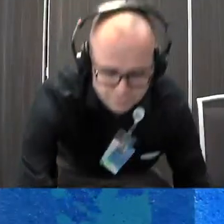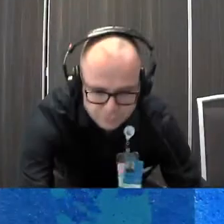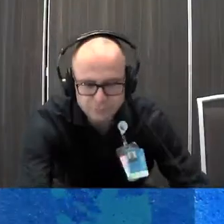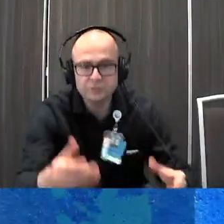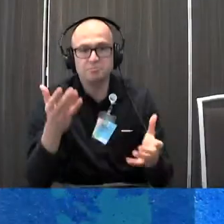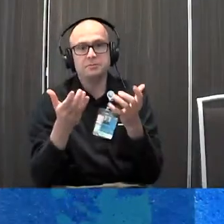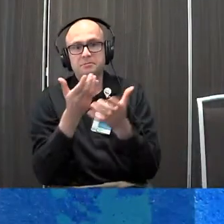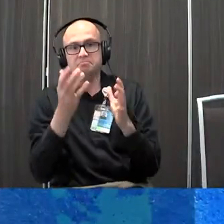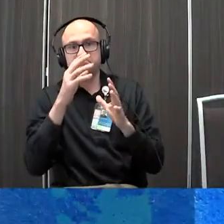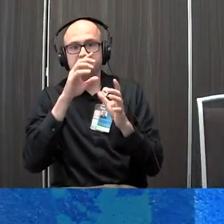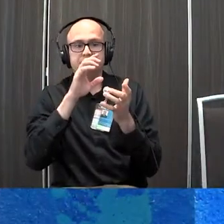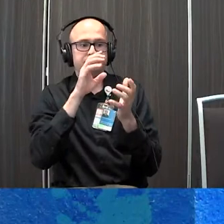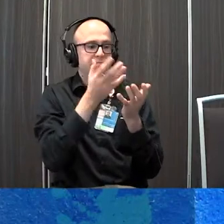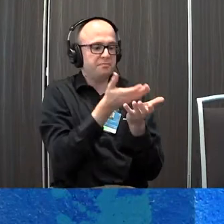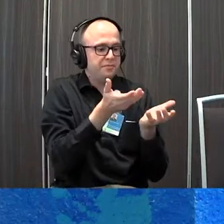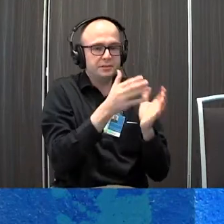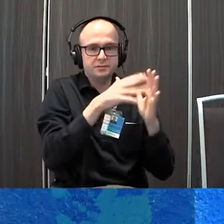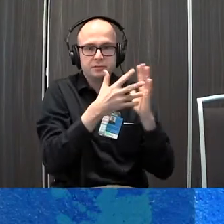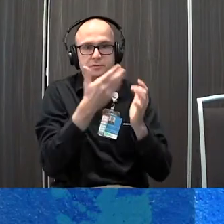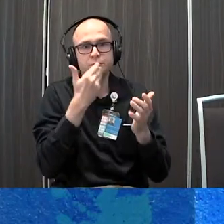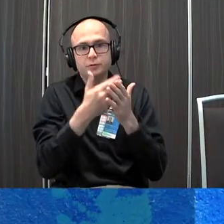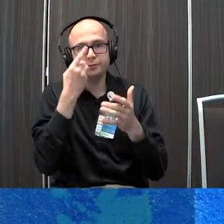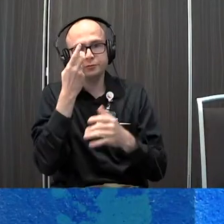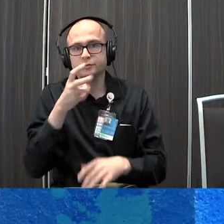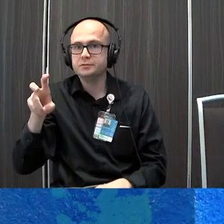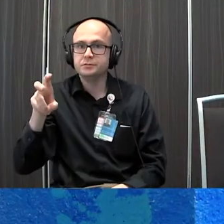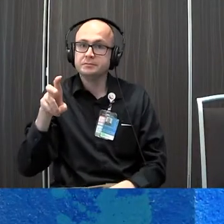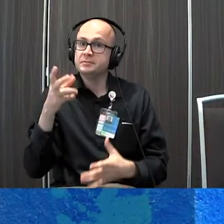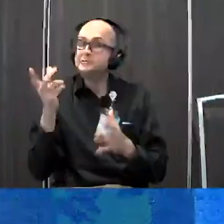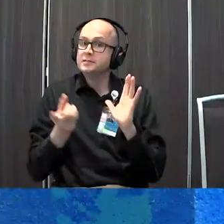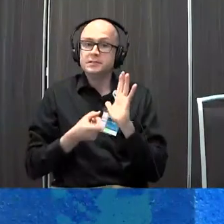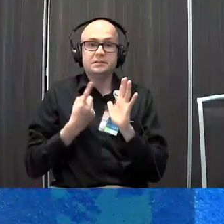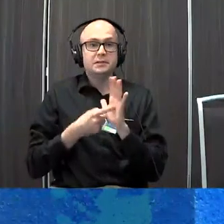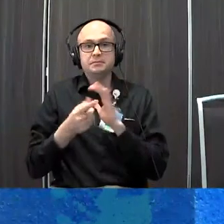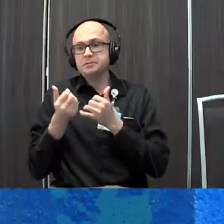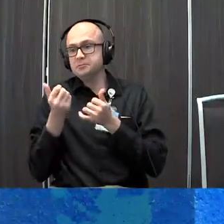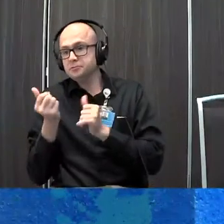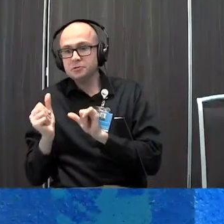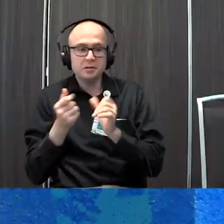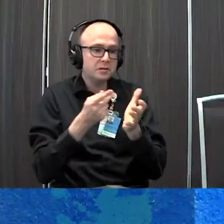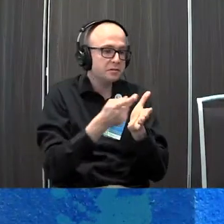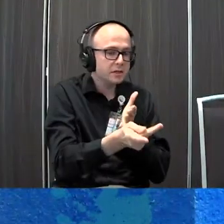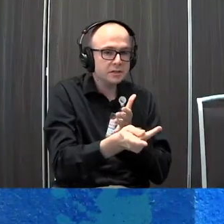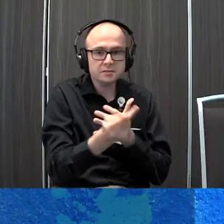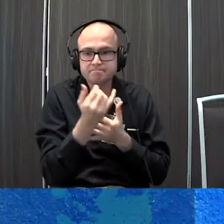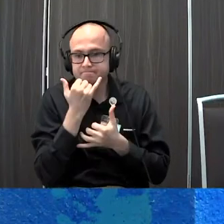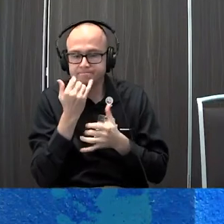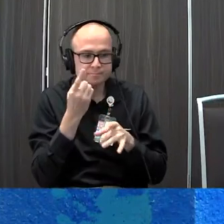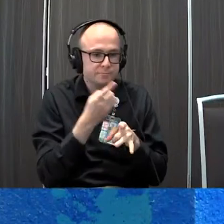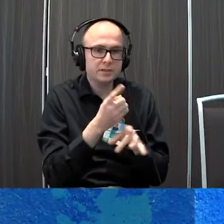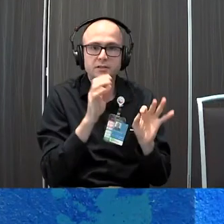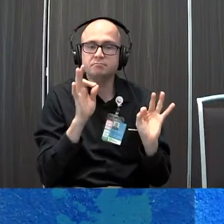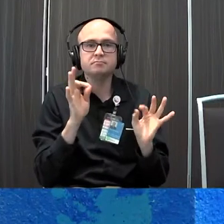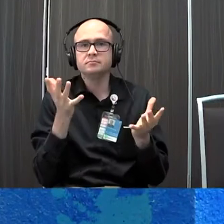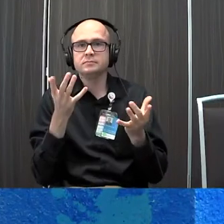for transitions so sometimes it takes a little exploration and trial and error to determine what is